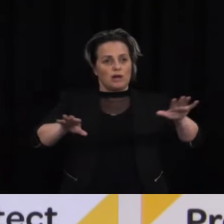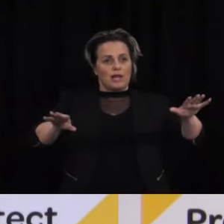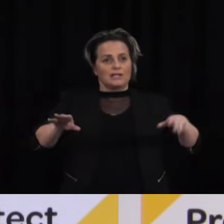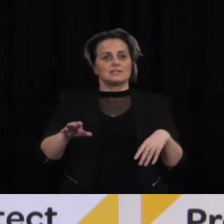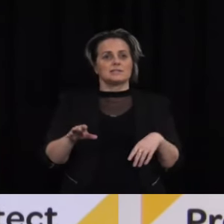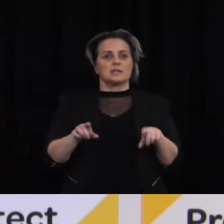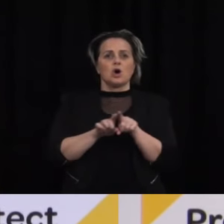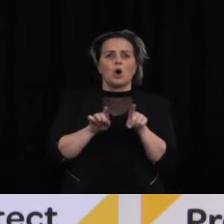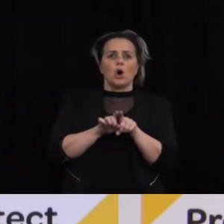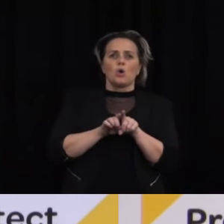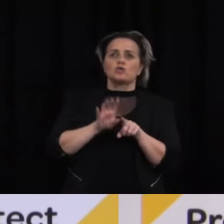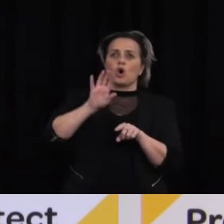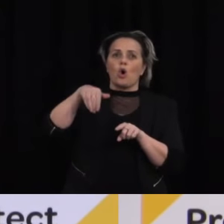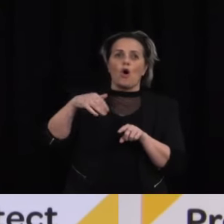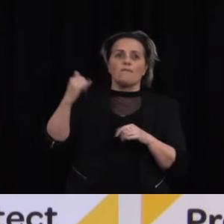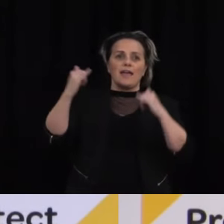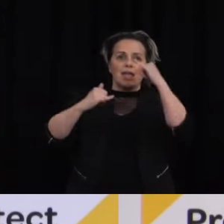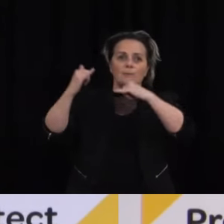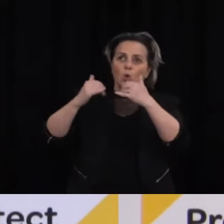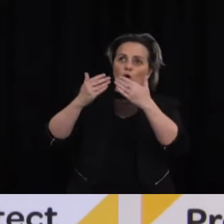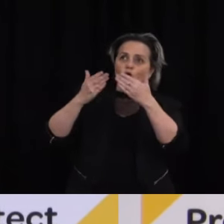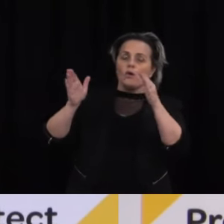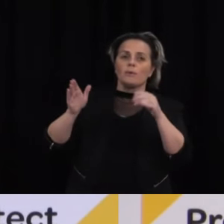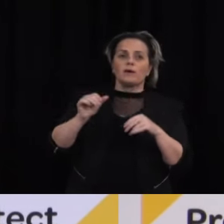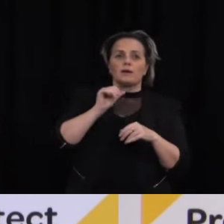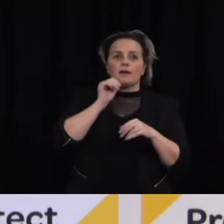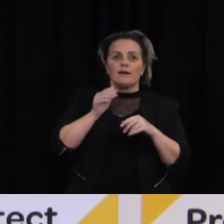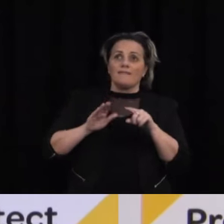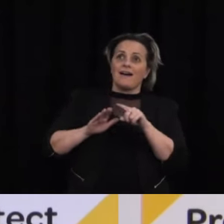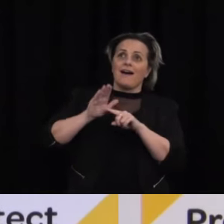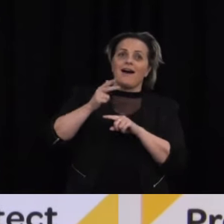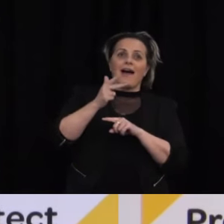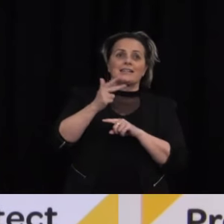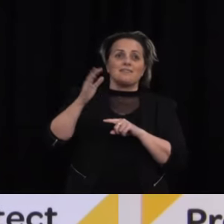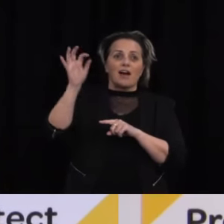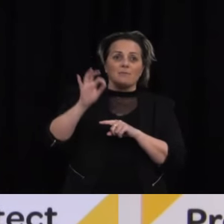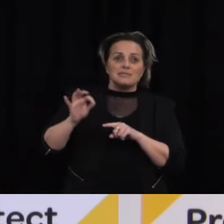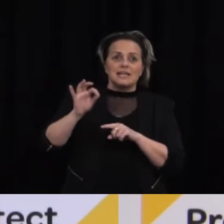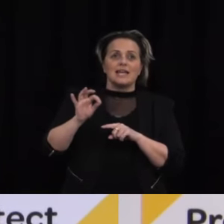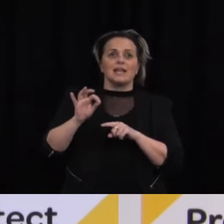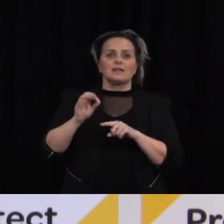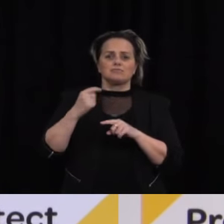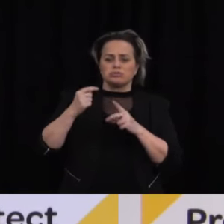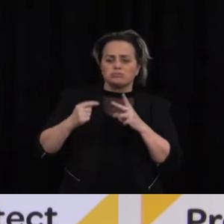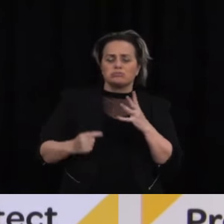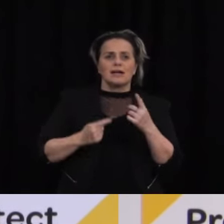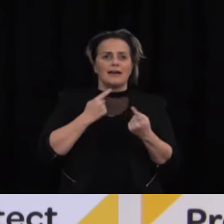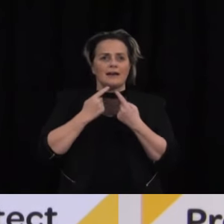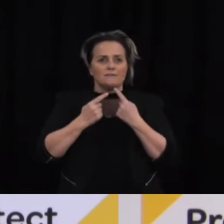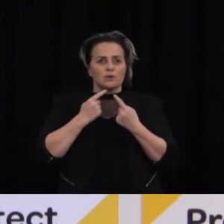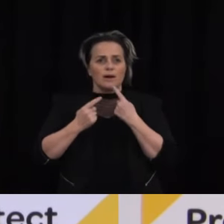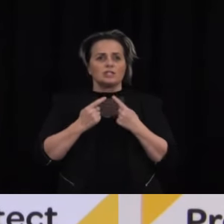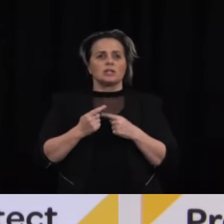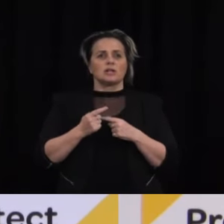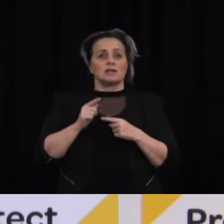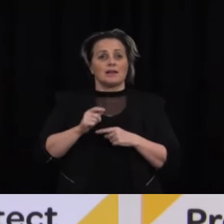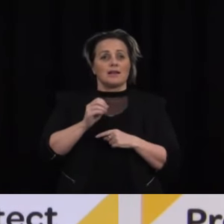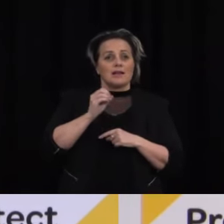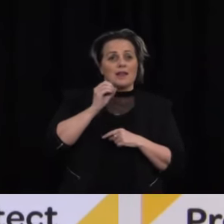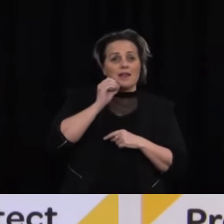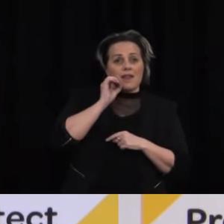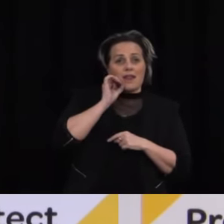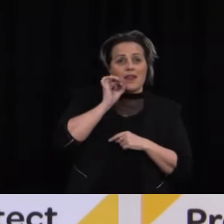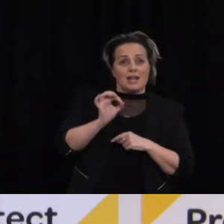the borders when we reach 80-85% vaccination rates ending lockdowns at 70-75% vaccination rates that challenged Labor